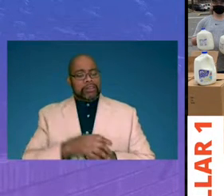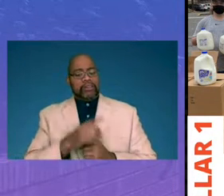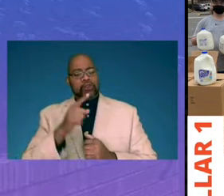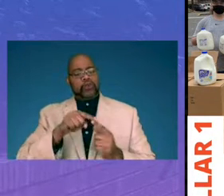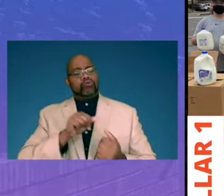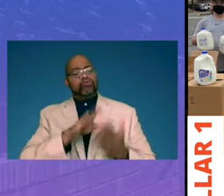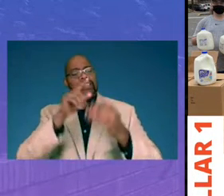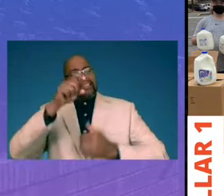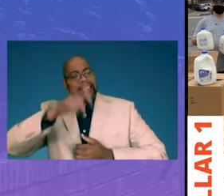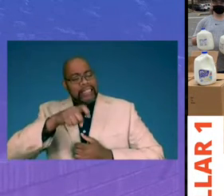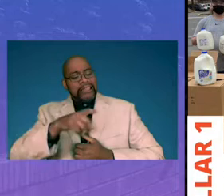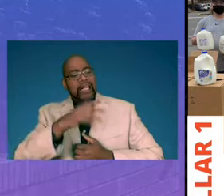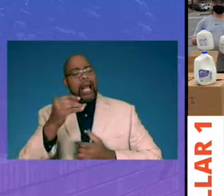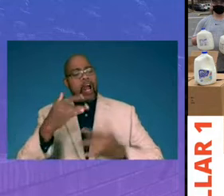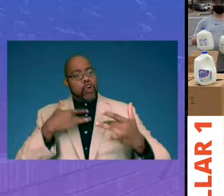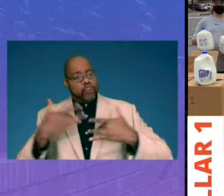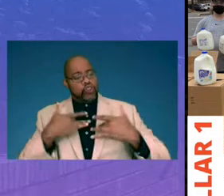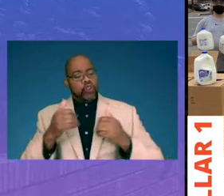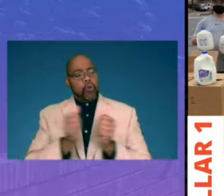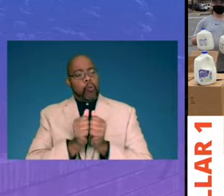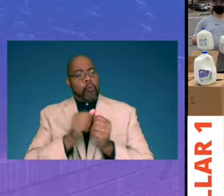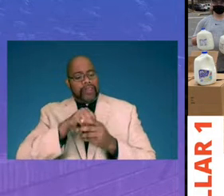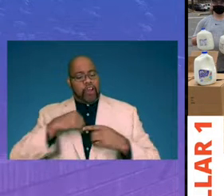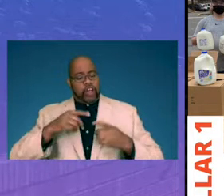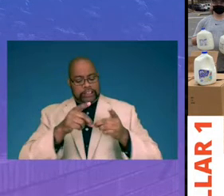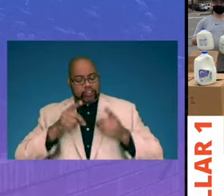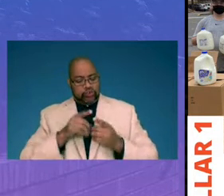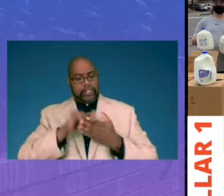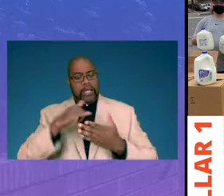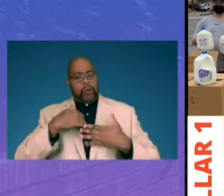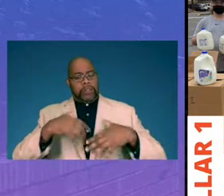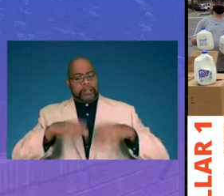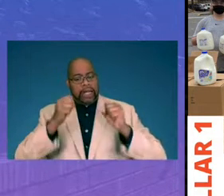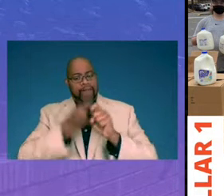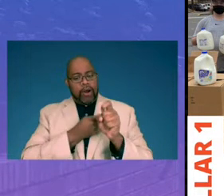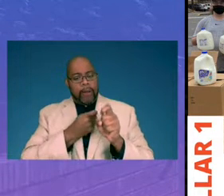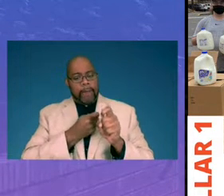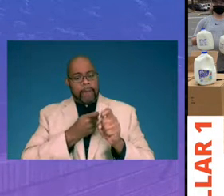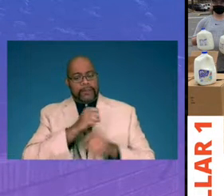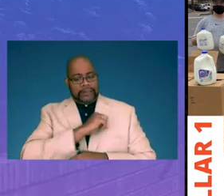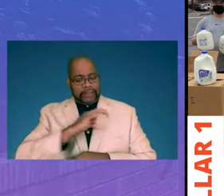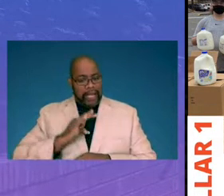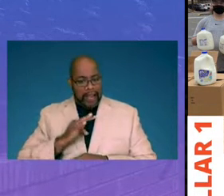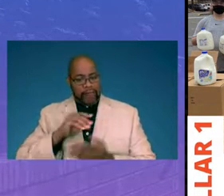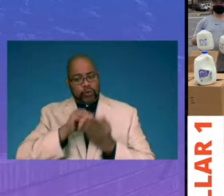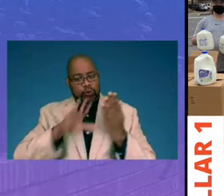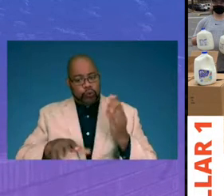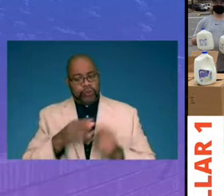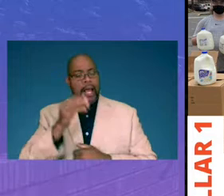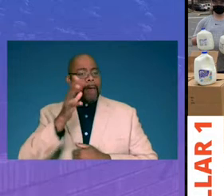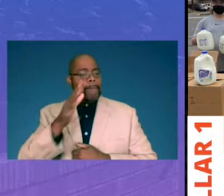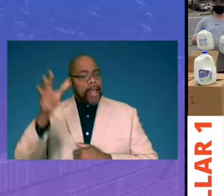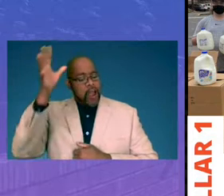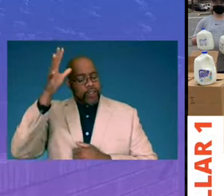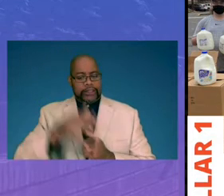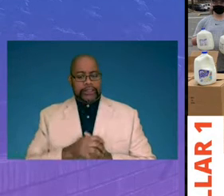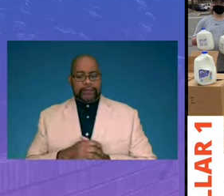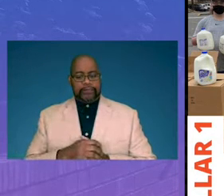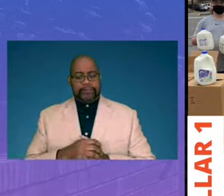needs and concerns within our district that we take from faculty, students, and parents.